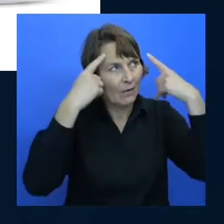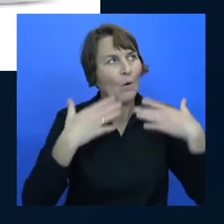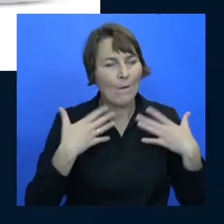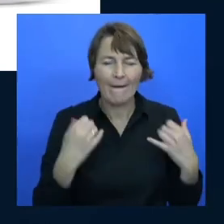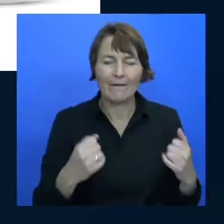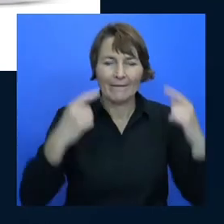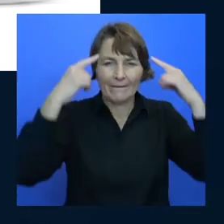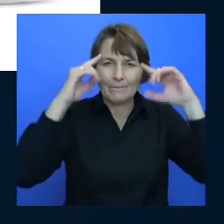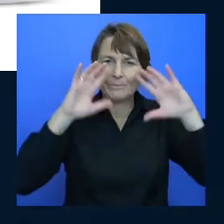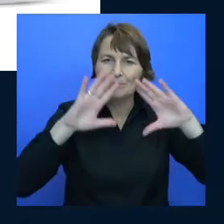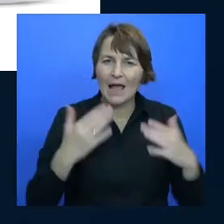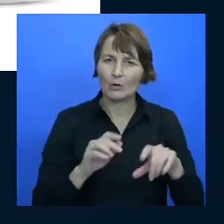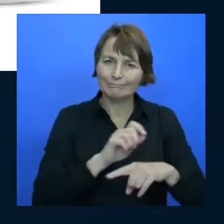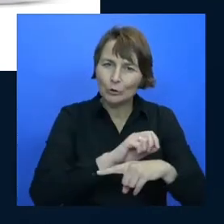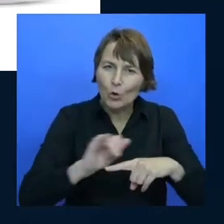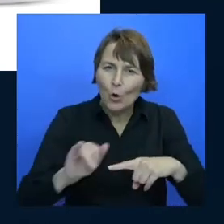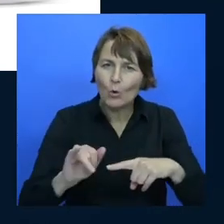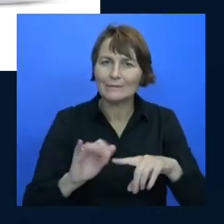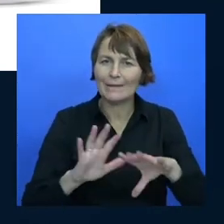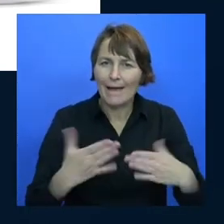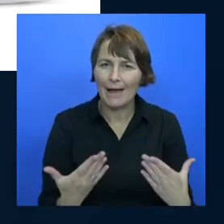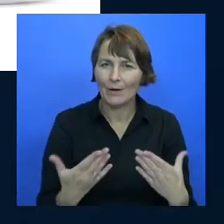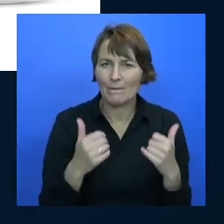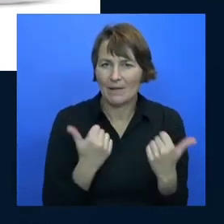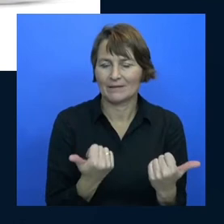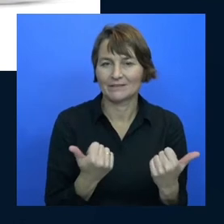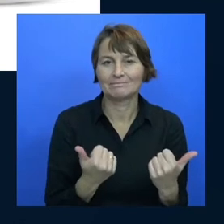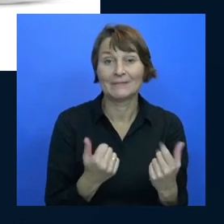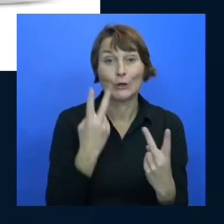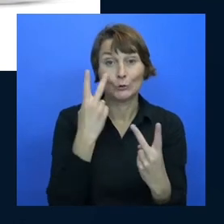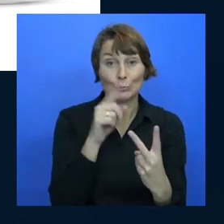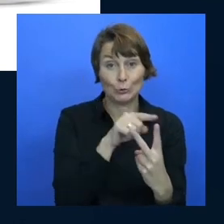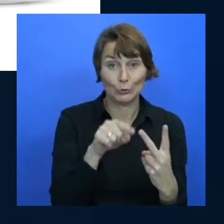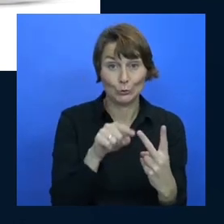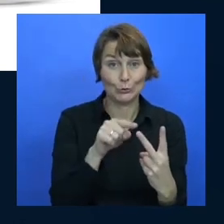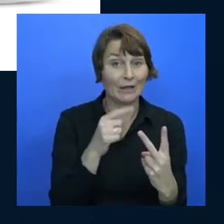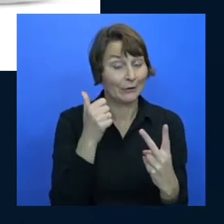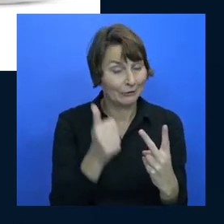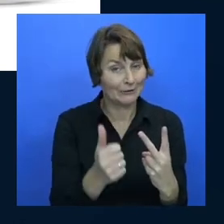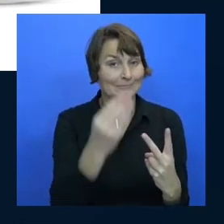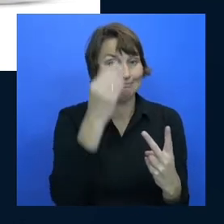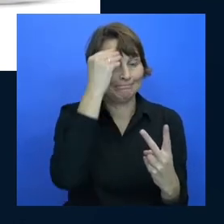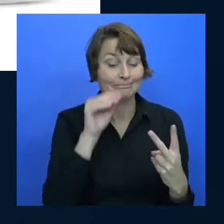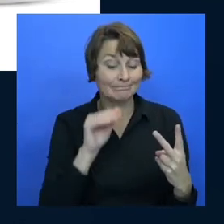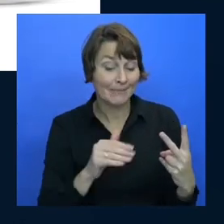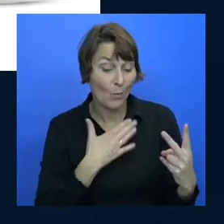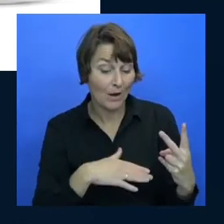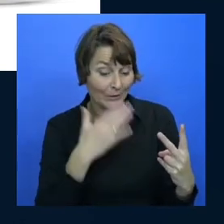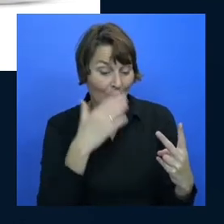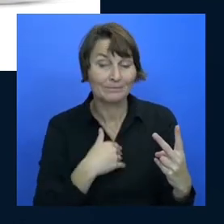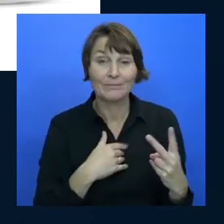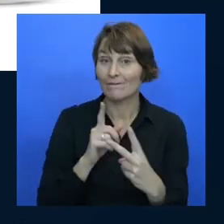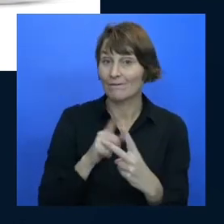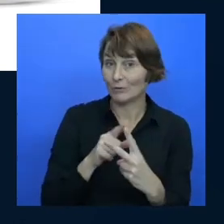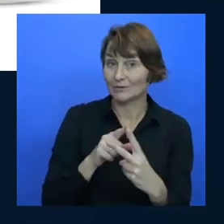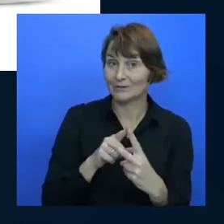i think that there's two interesting things to take away and i'm interested in what you think first i think it's amazing to learn that